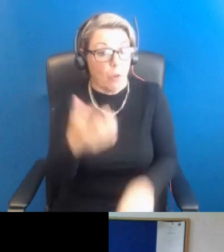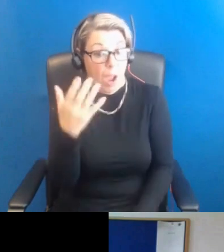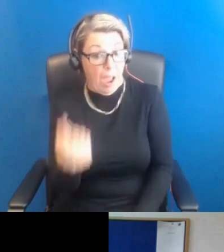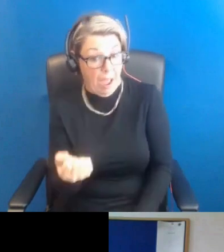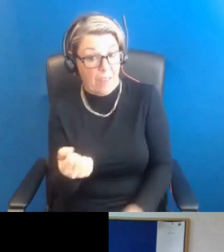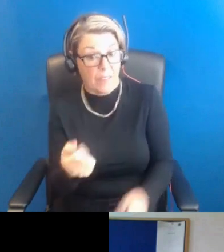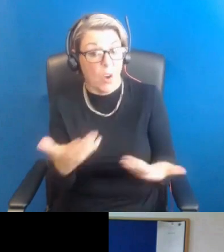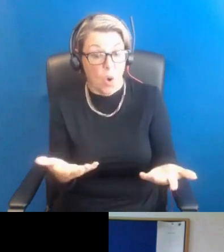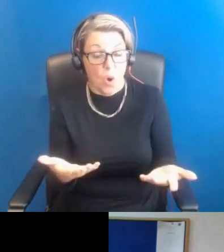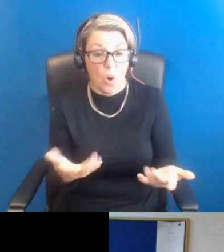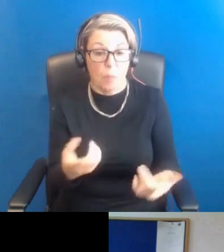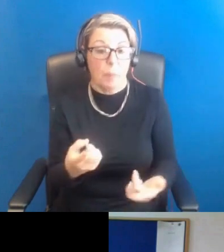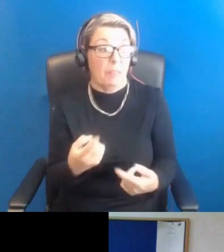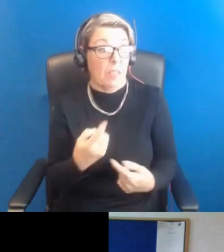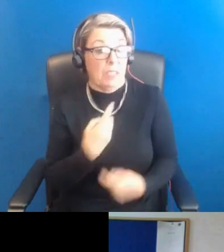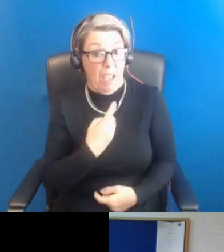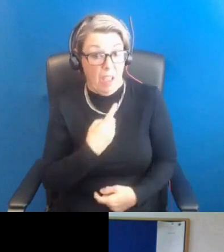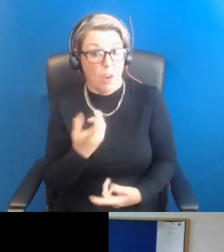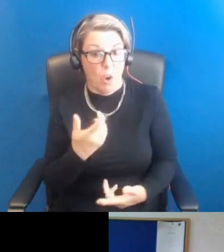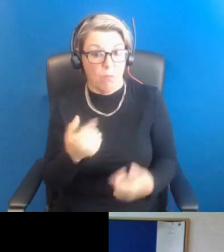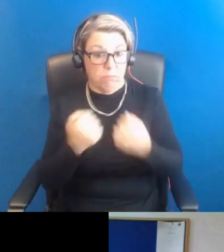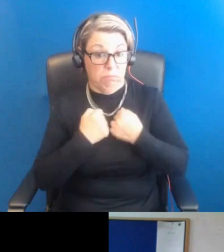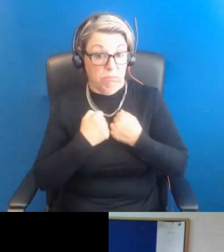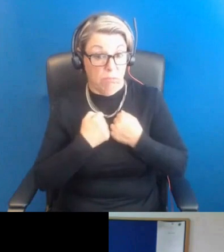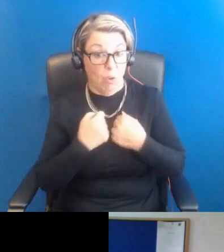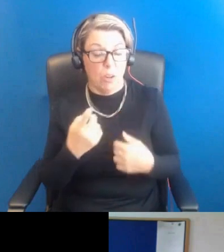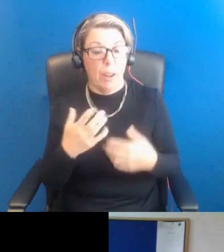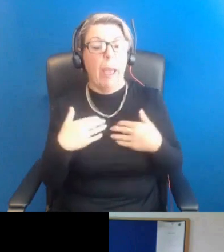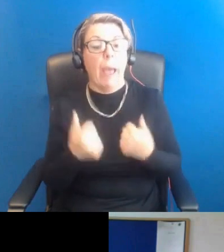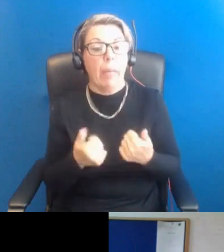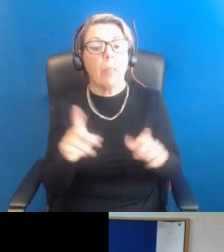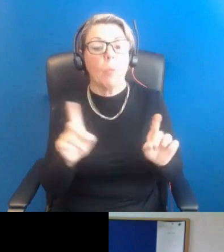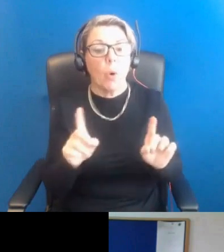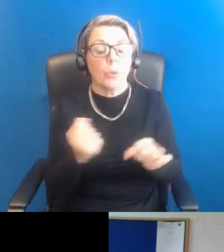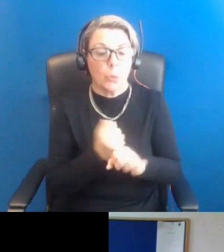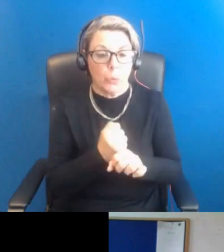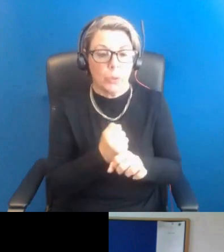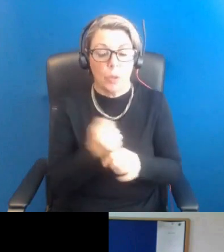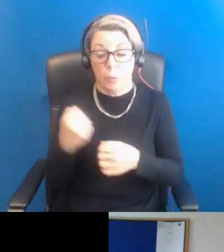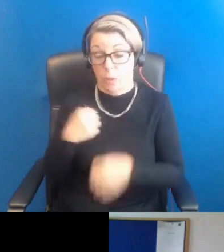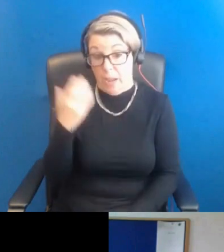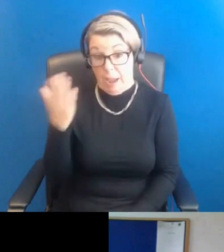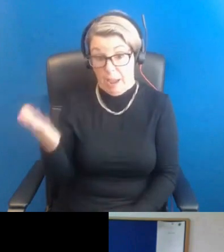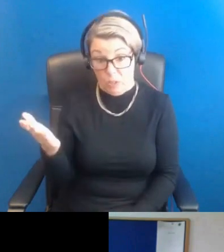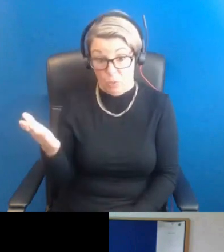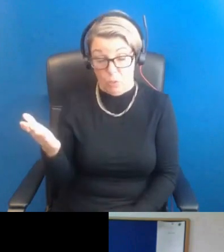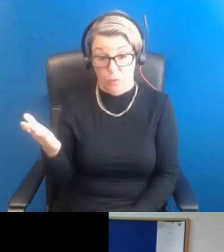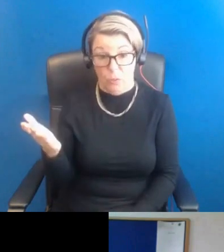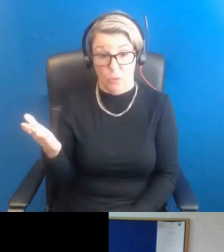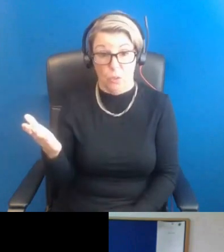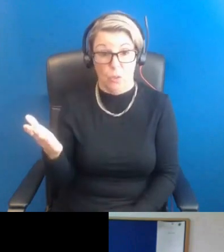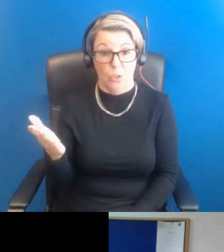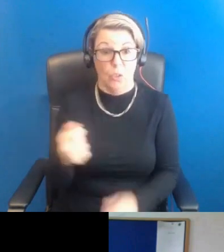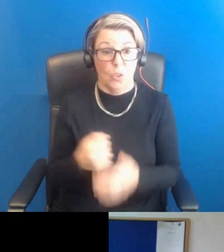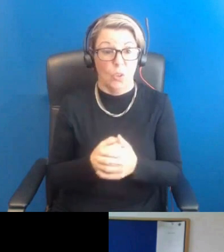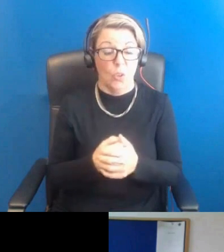for you and your health. So I'm going to hand over to Professor Duncan and Irene to do a double act with the myth